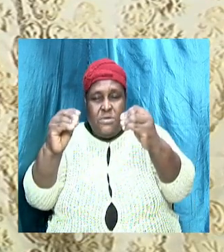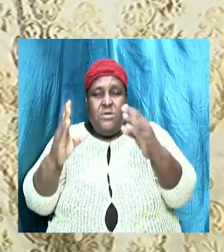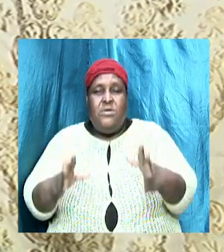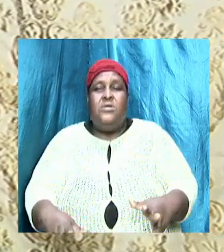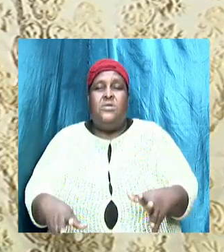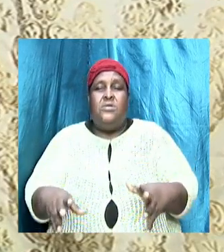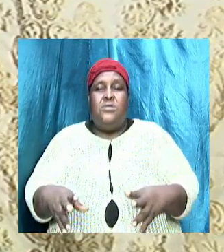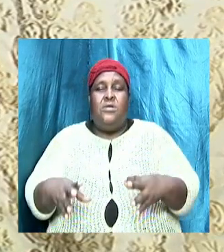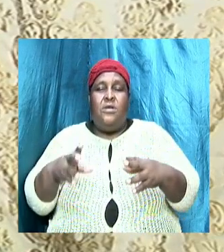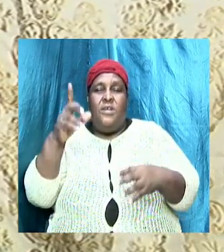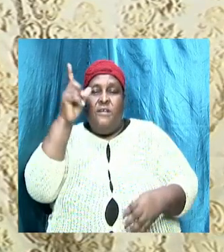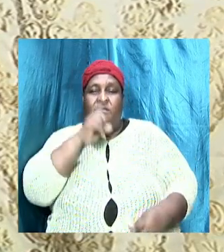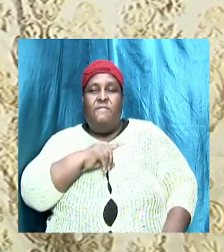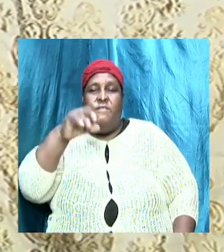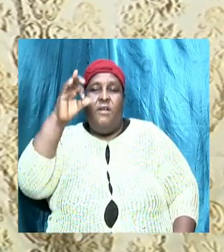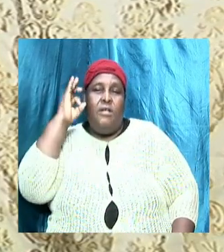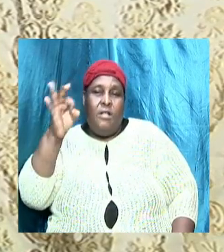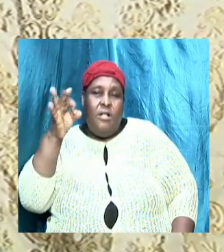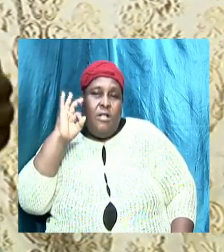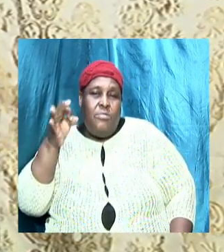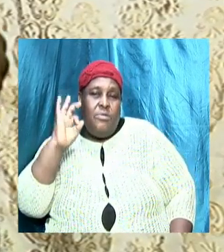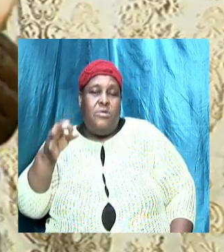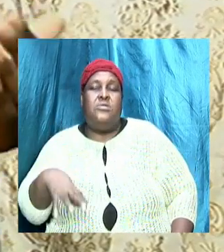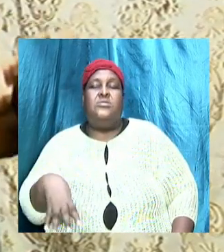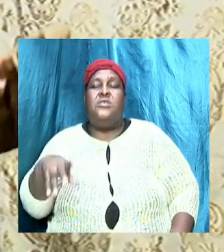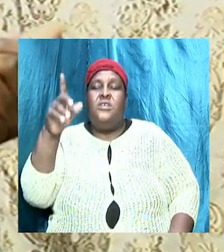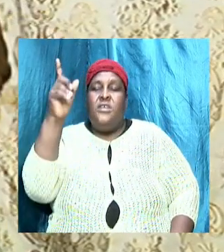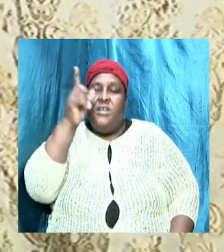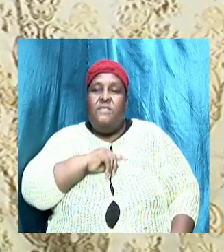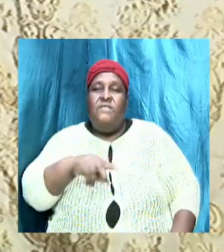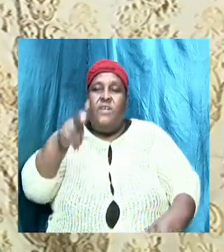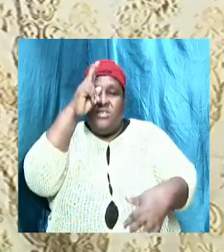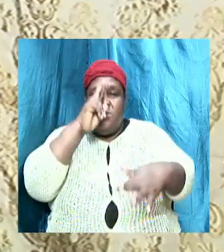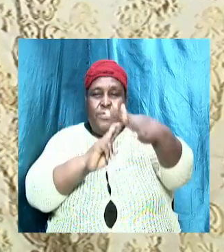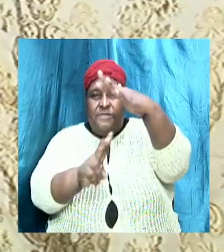preachers false prophetess whatever they want to be